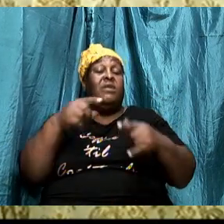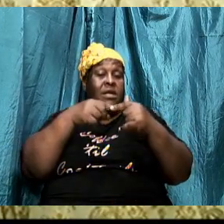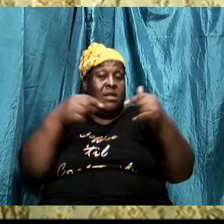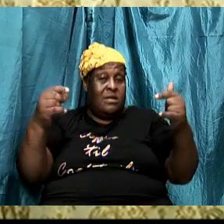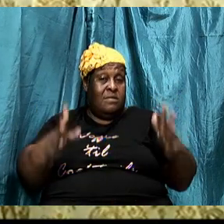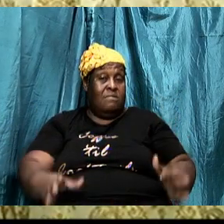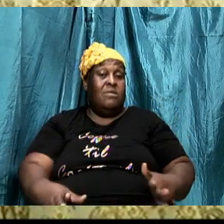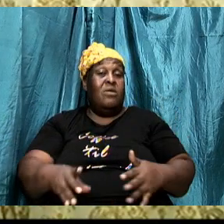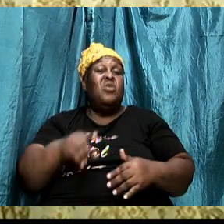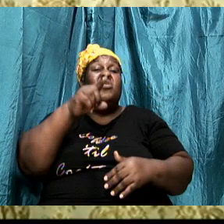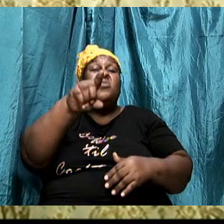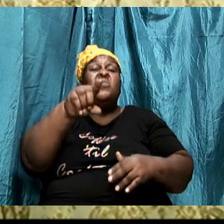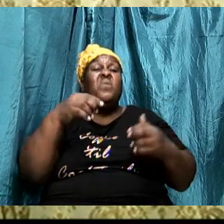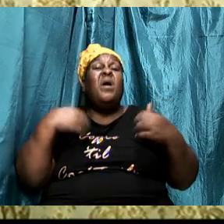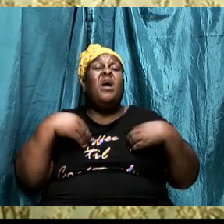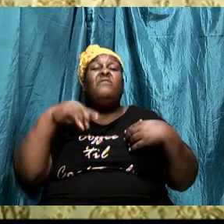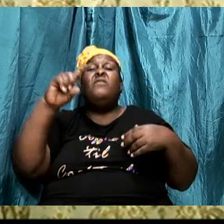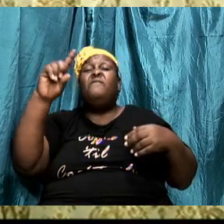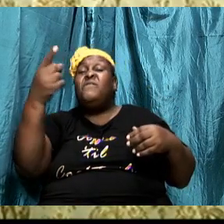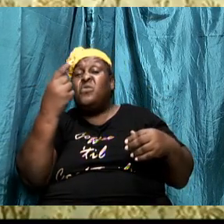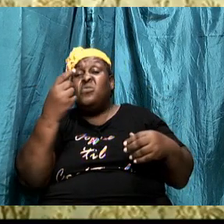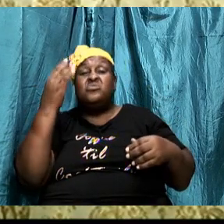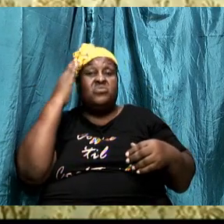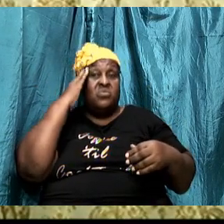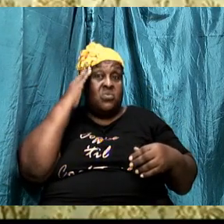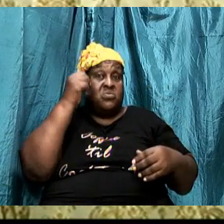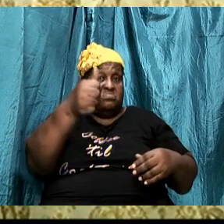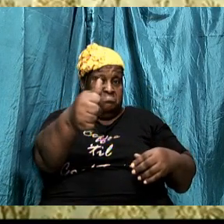first got to know yourself